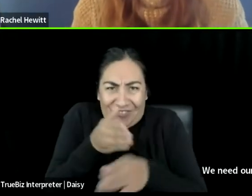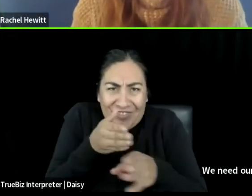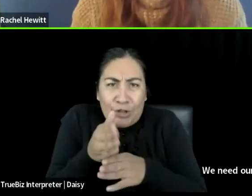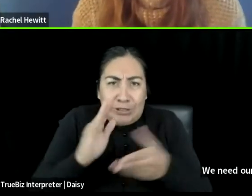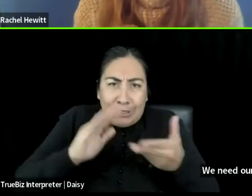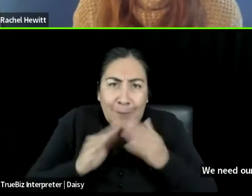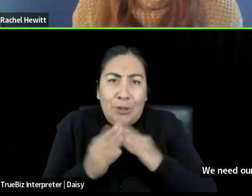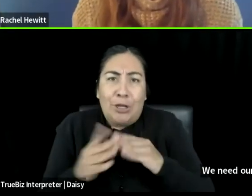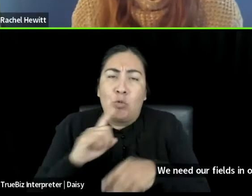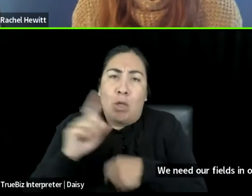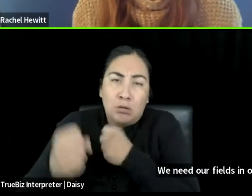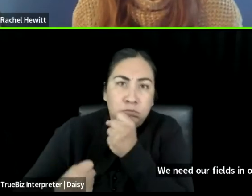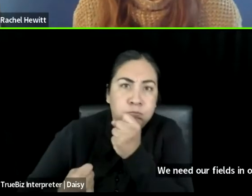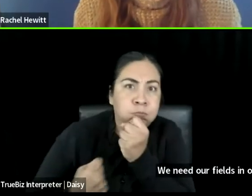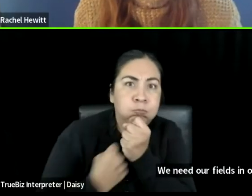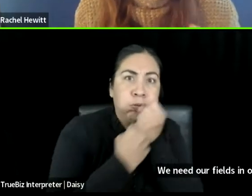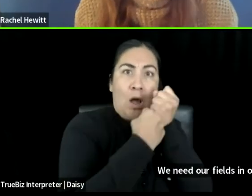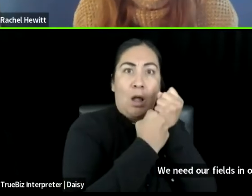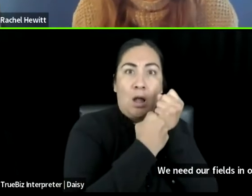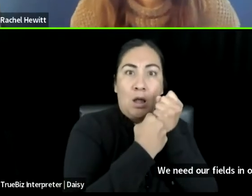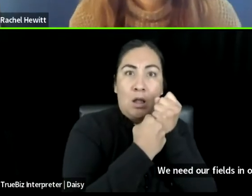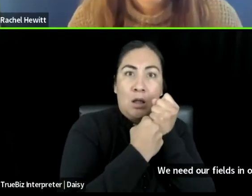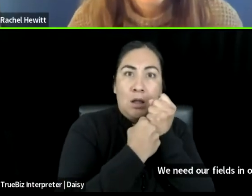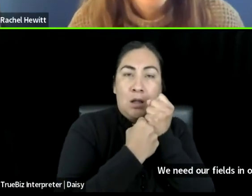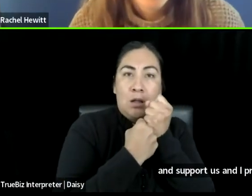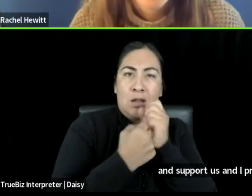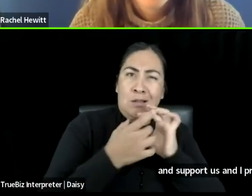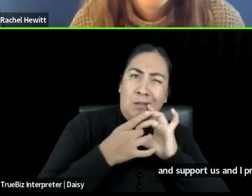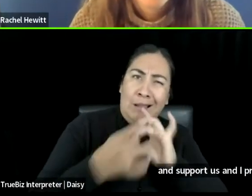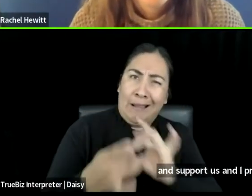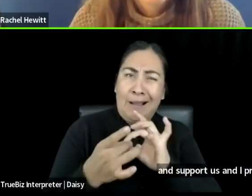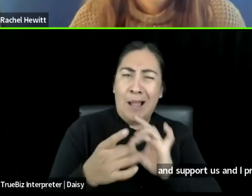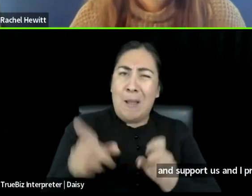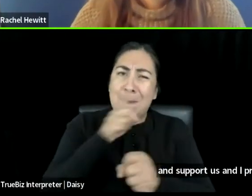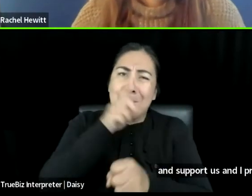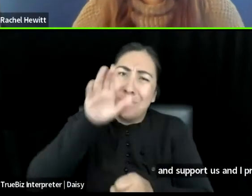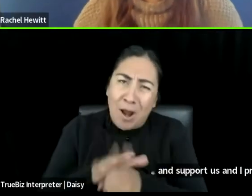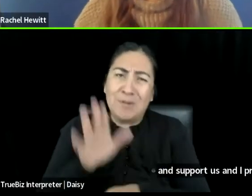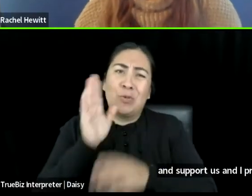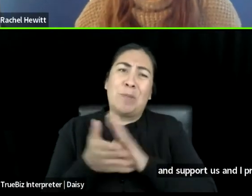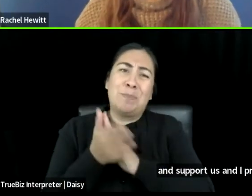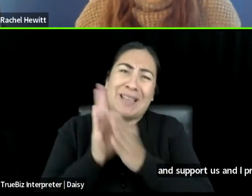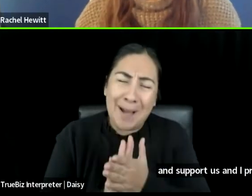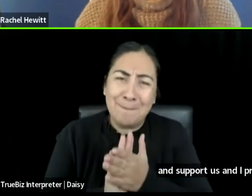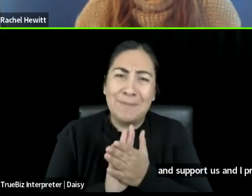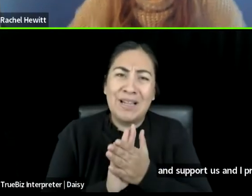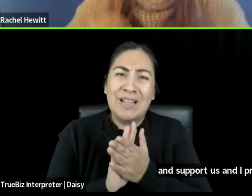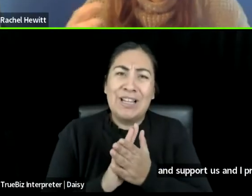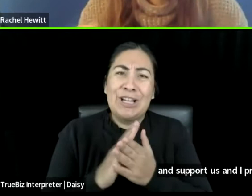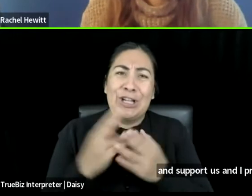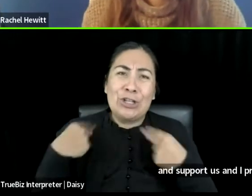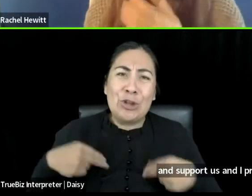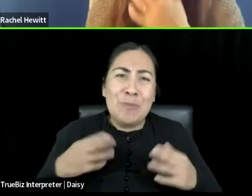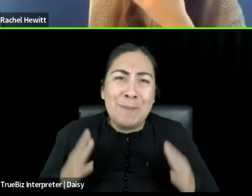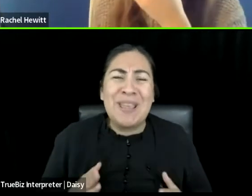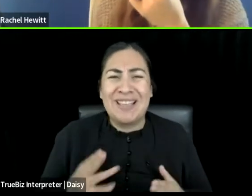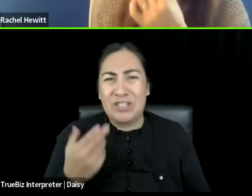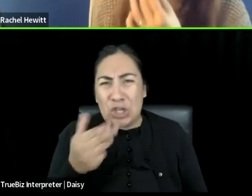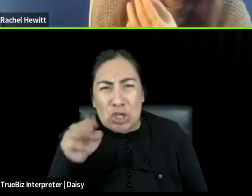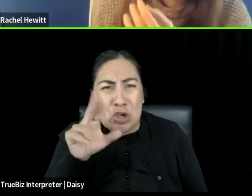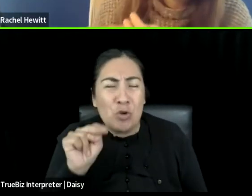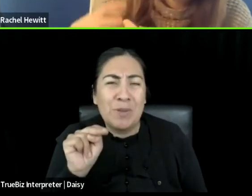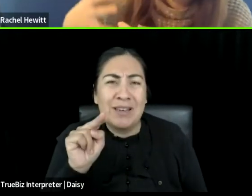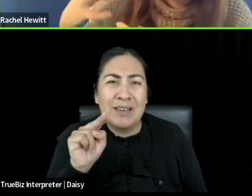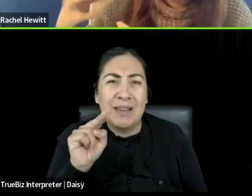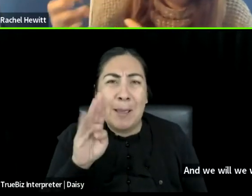us and support us. And I promise you, we will be human beings in the space and we will, we will communicate. mean, just even